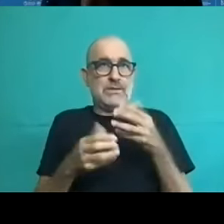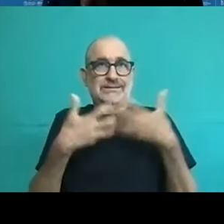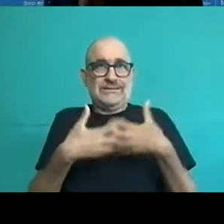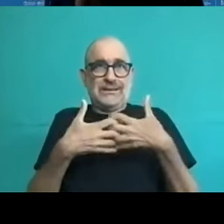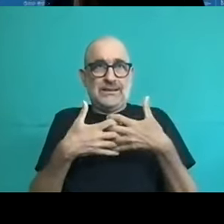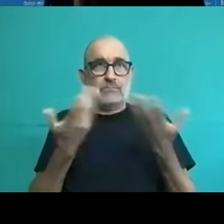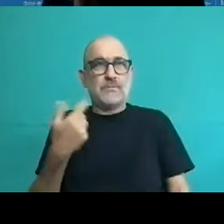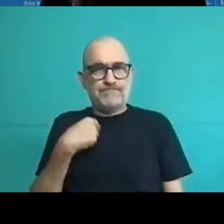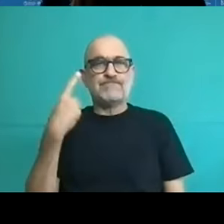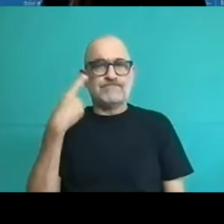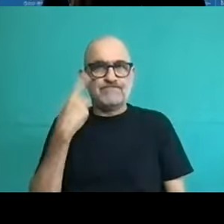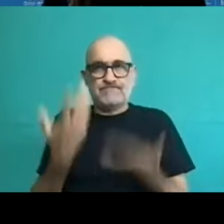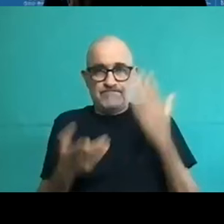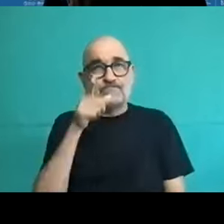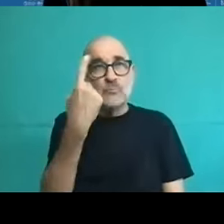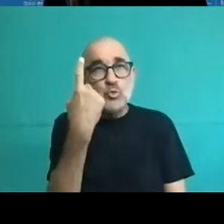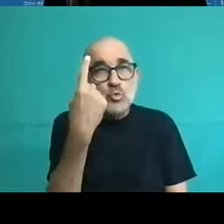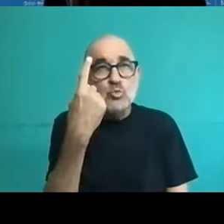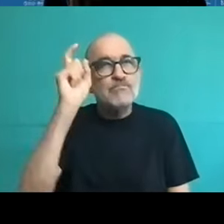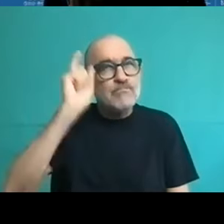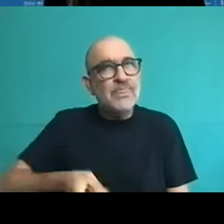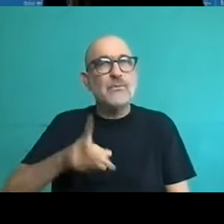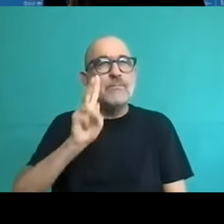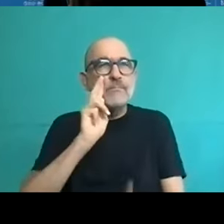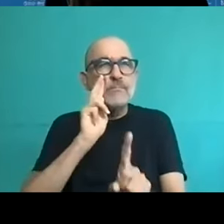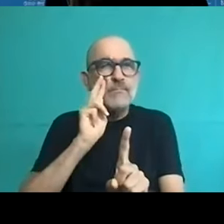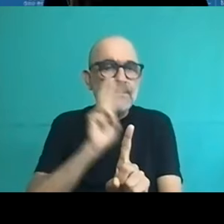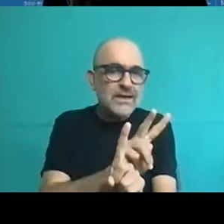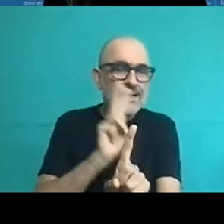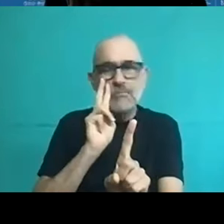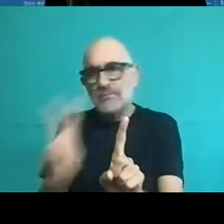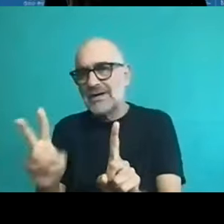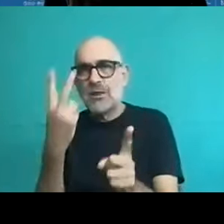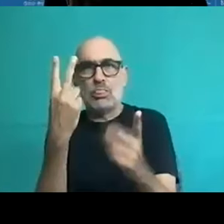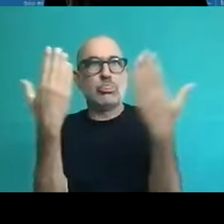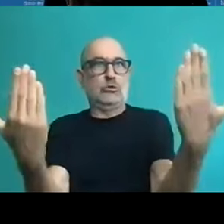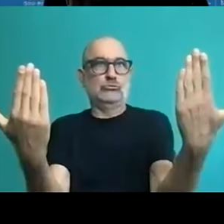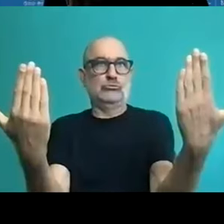the information asymmetry and